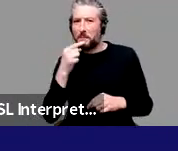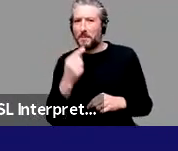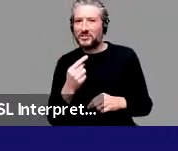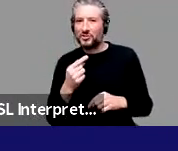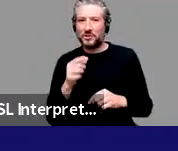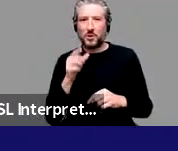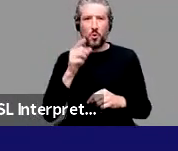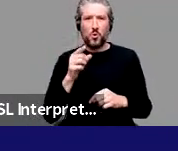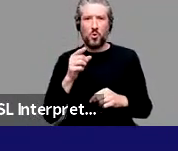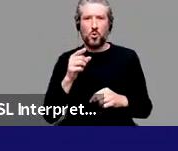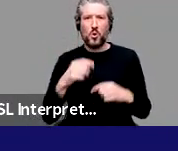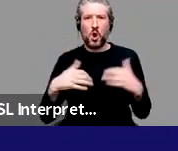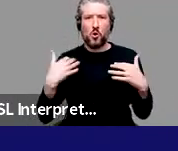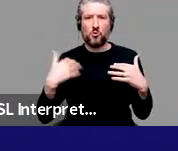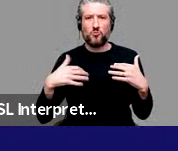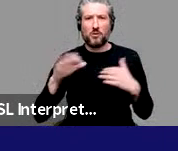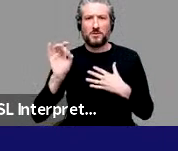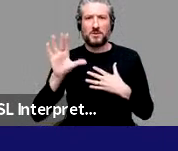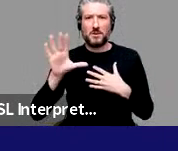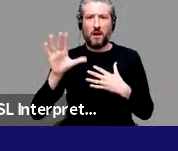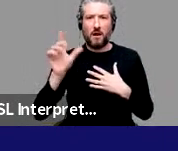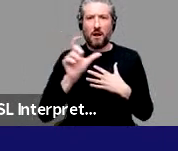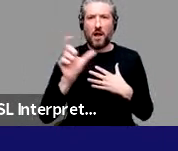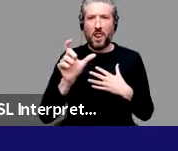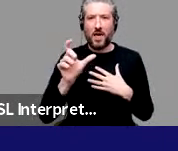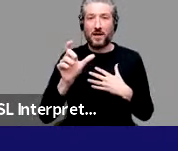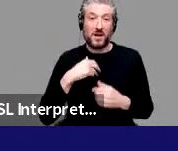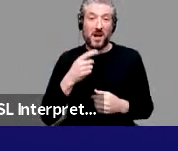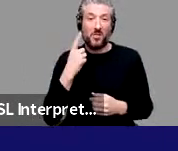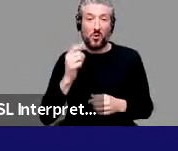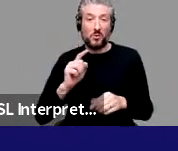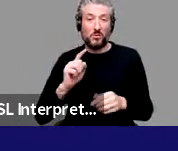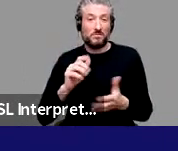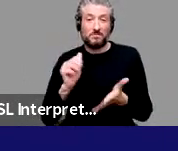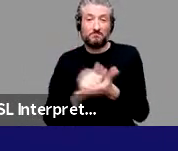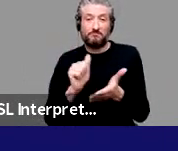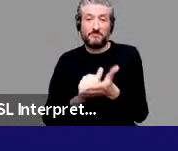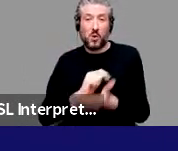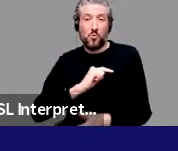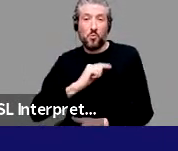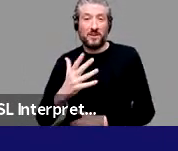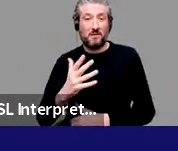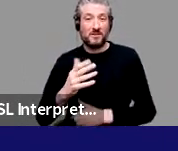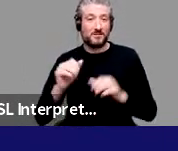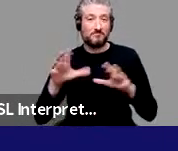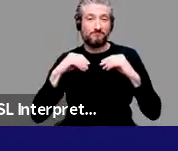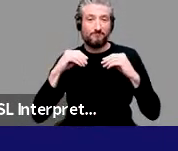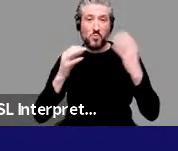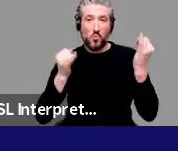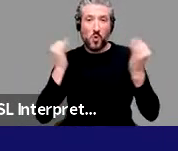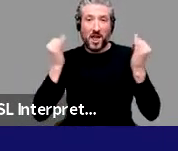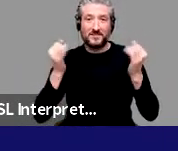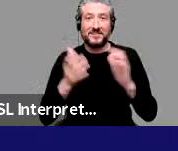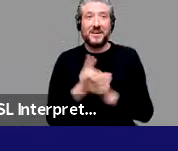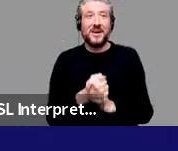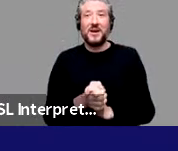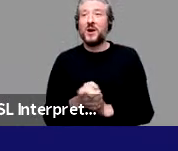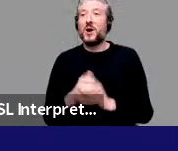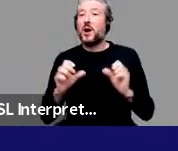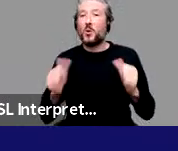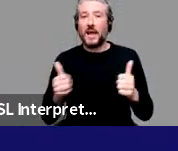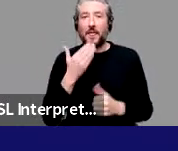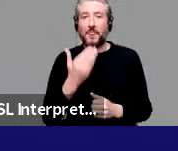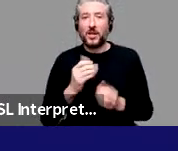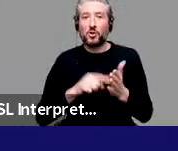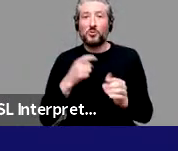let's go wild. So. Um, I want to thank Jack for organizing this terrific, uh, series.